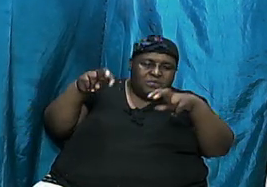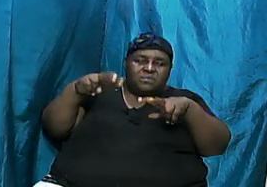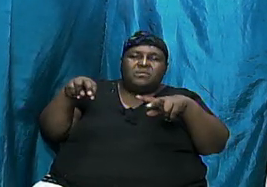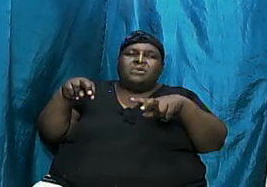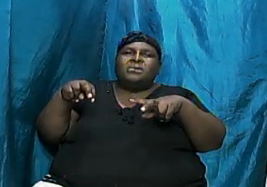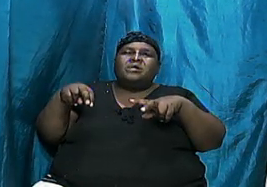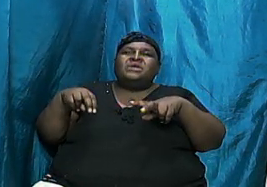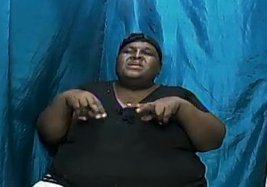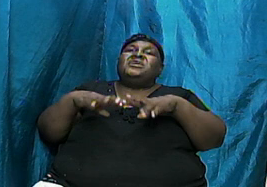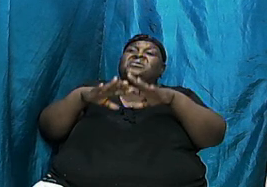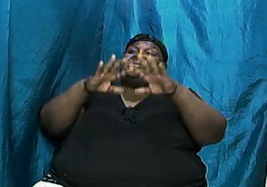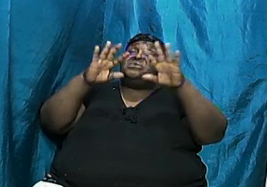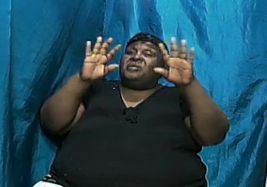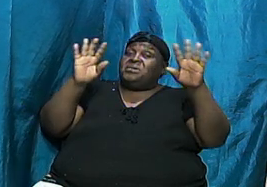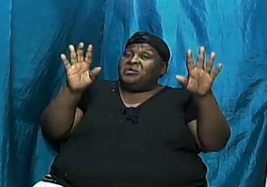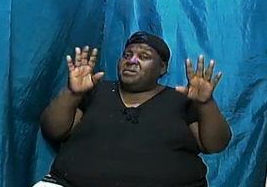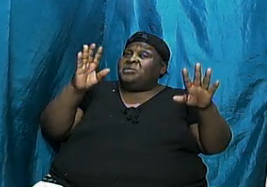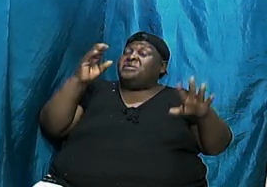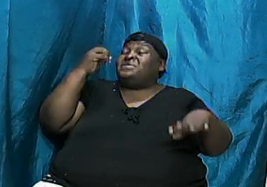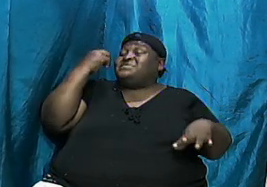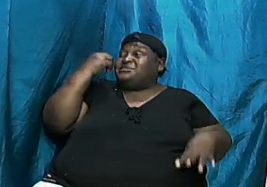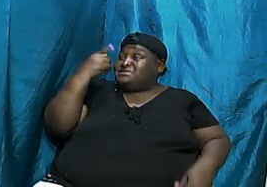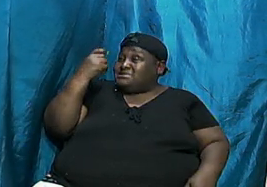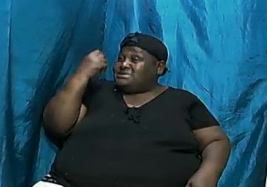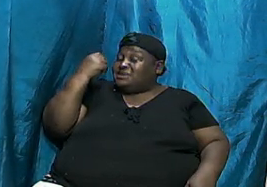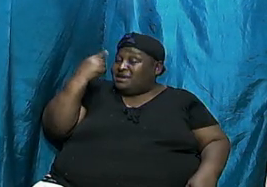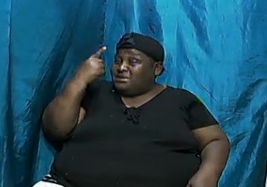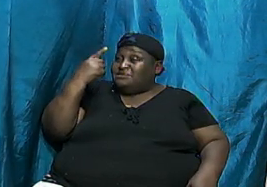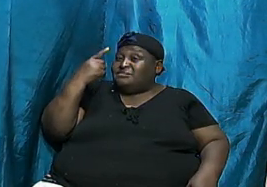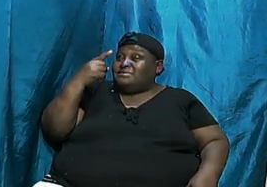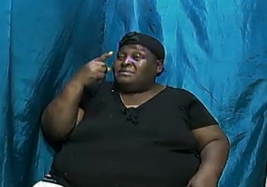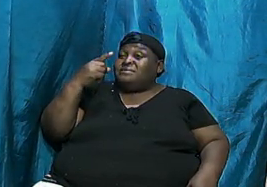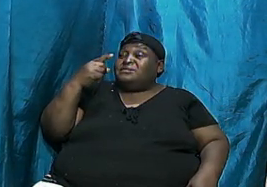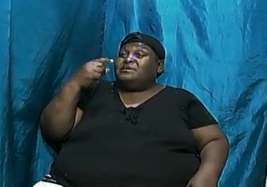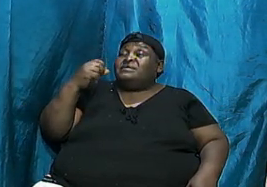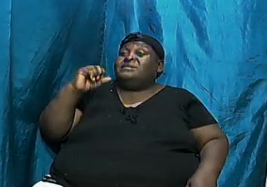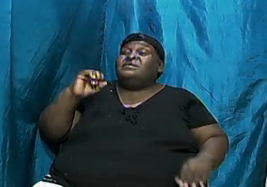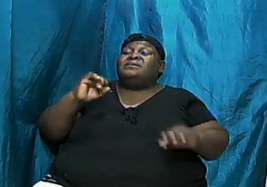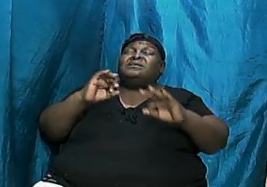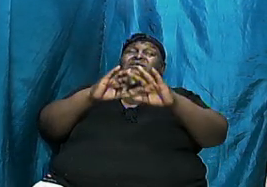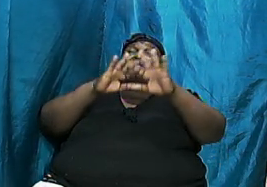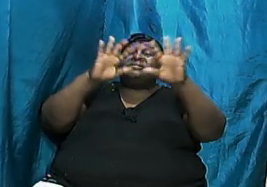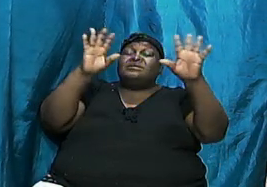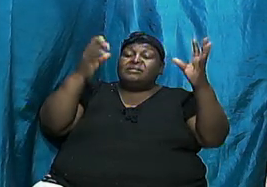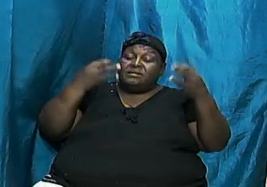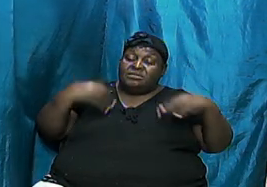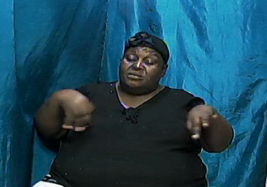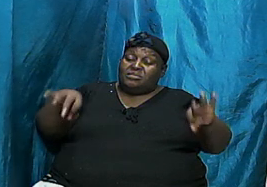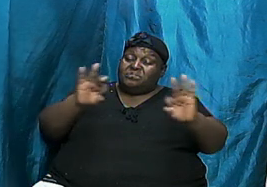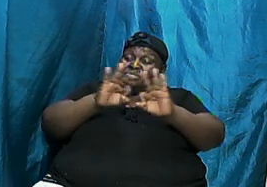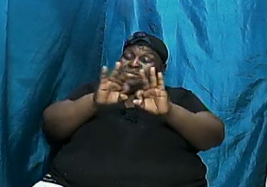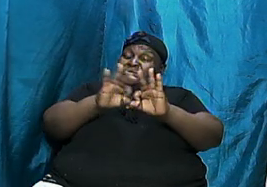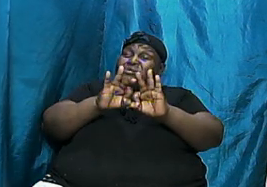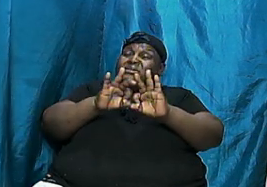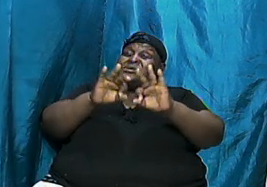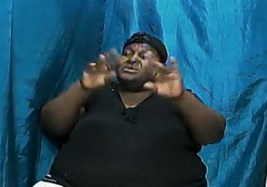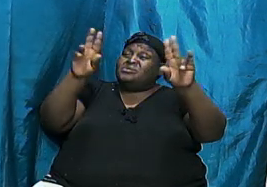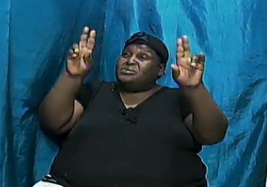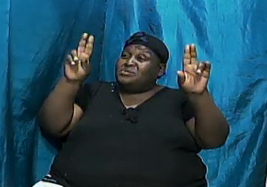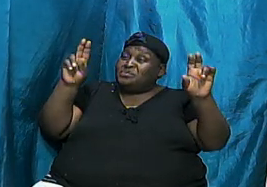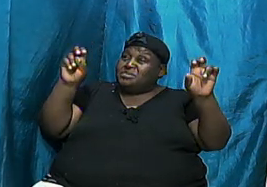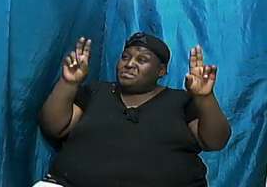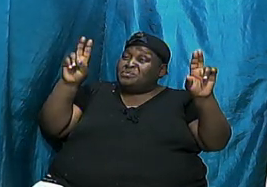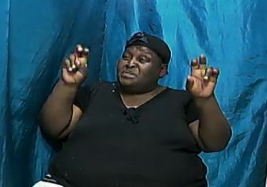understanding a clear breakdown of the important themes that